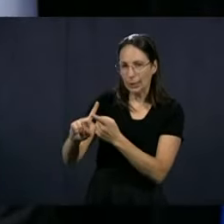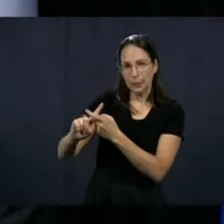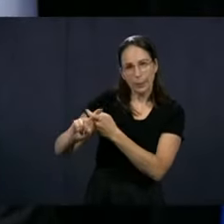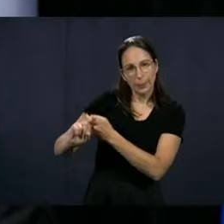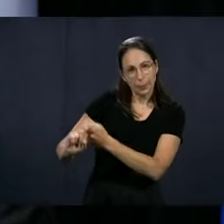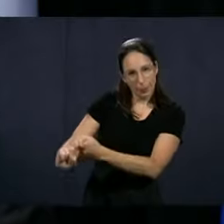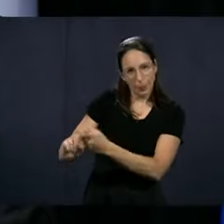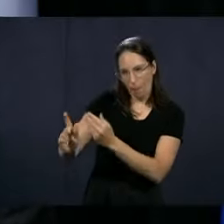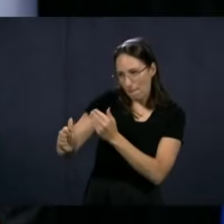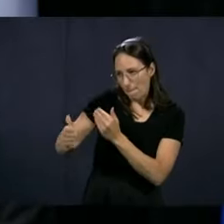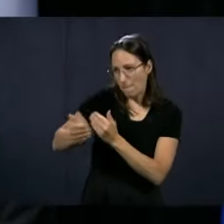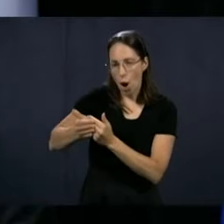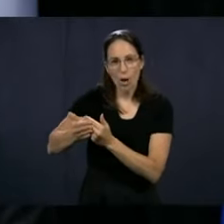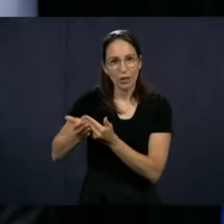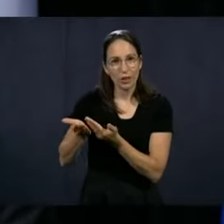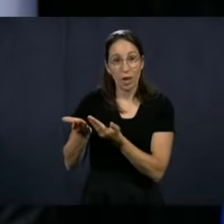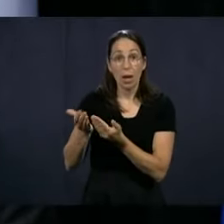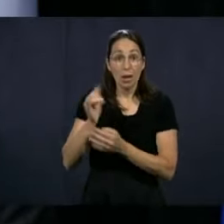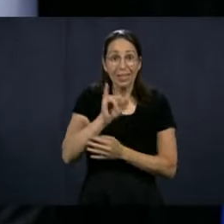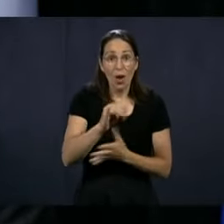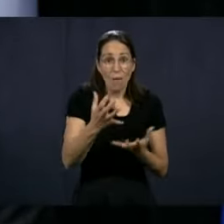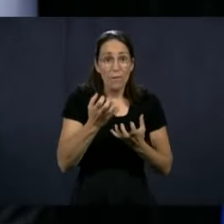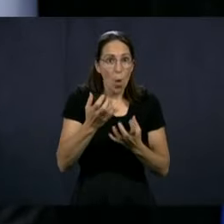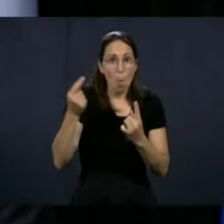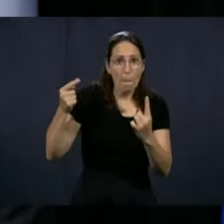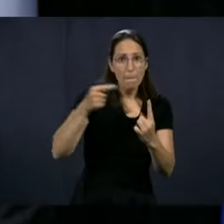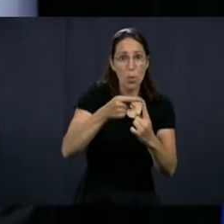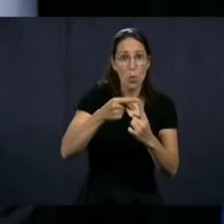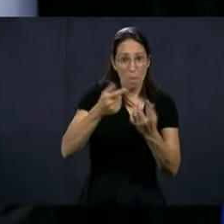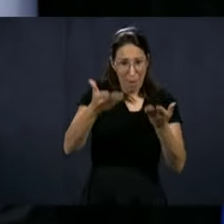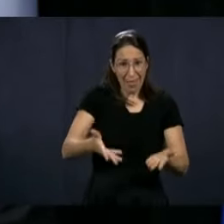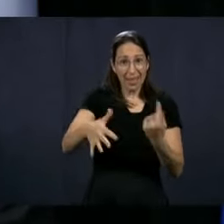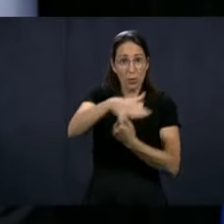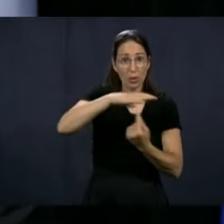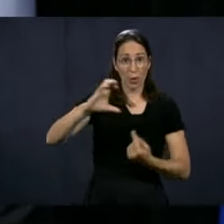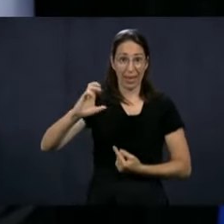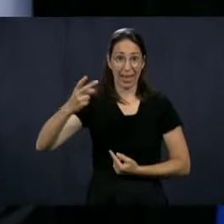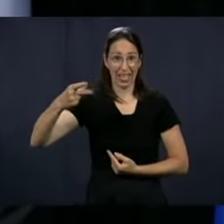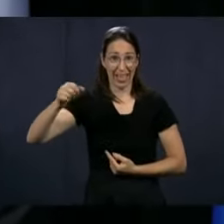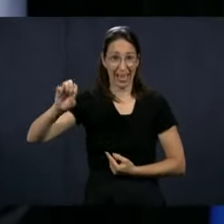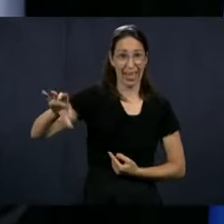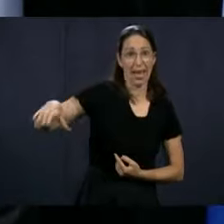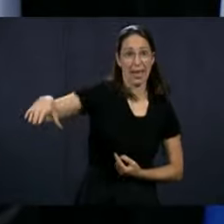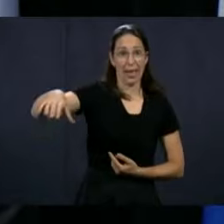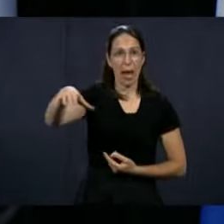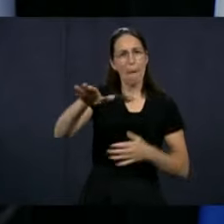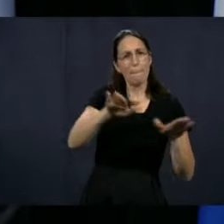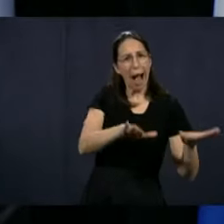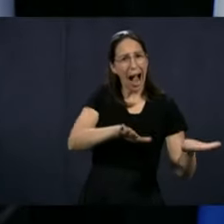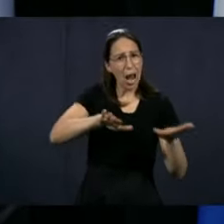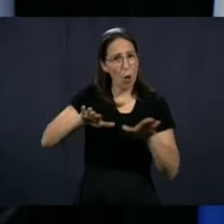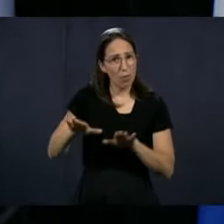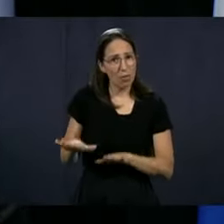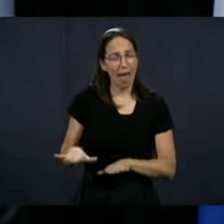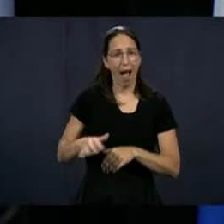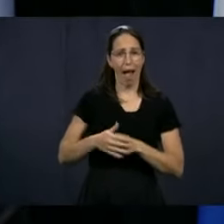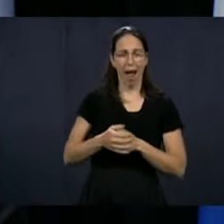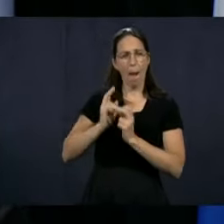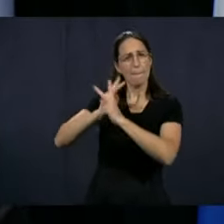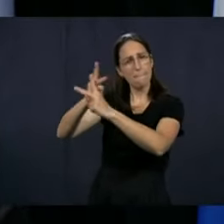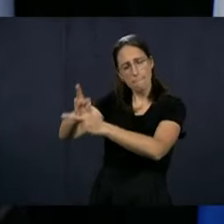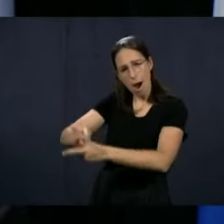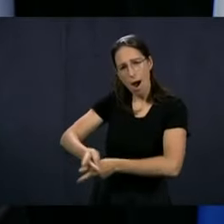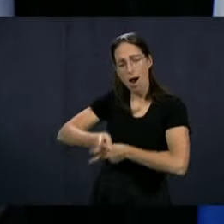really nice complicity that develops between the two of them, and that is what we should be aiming for in our CHSLDs, to give